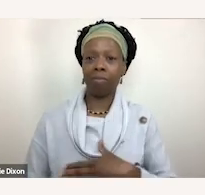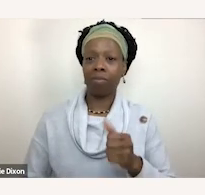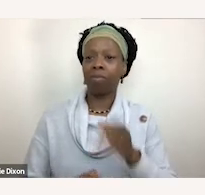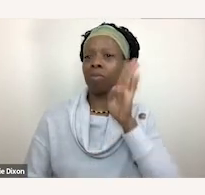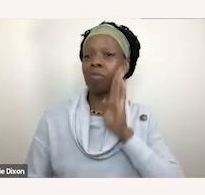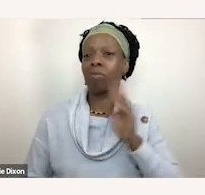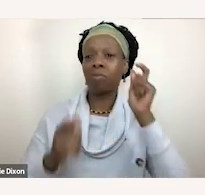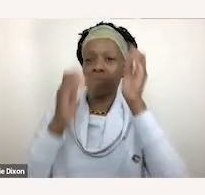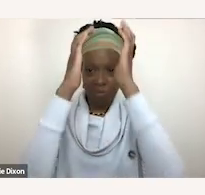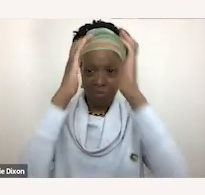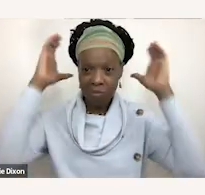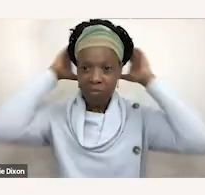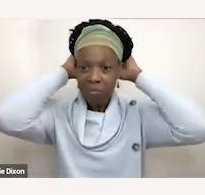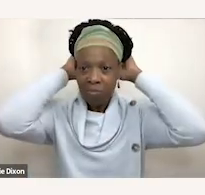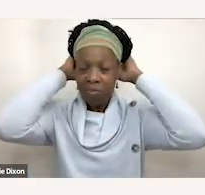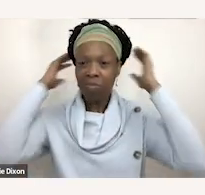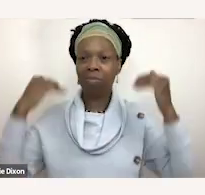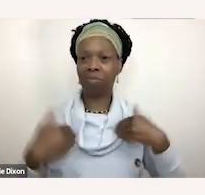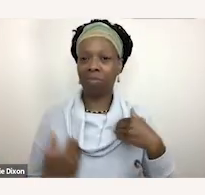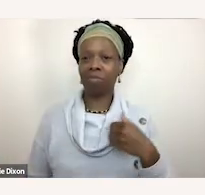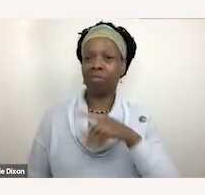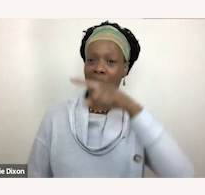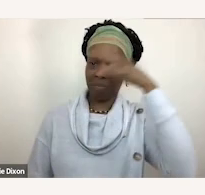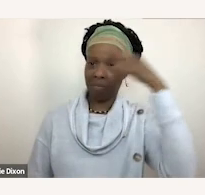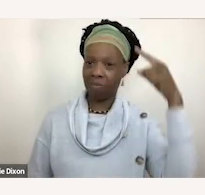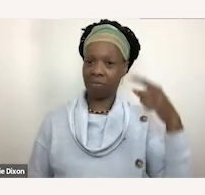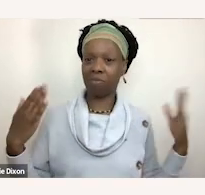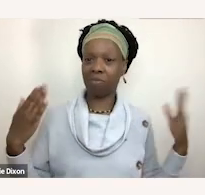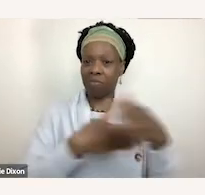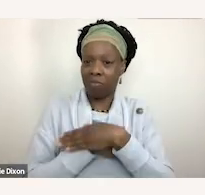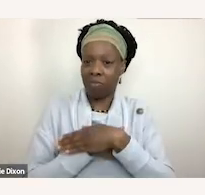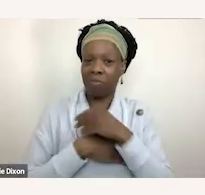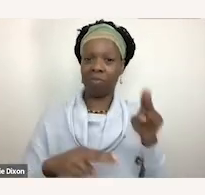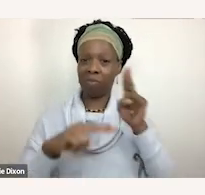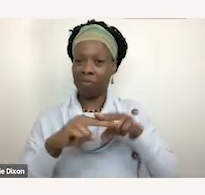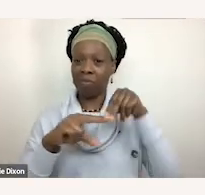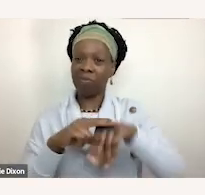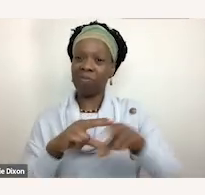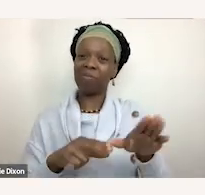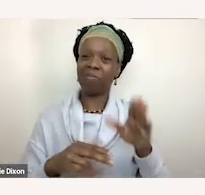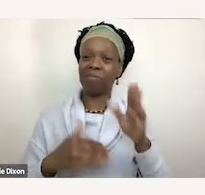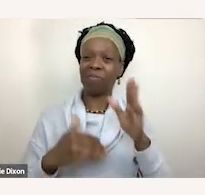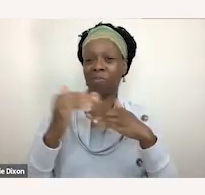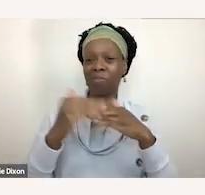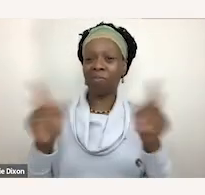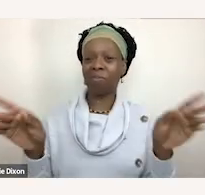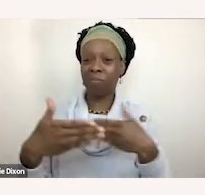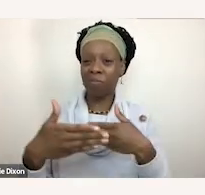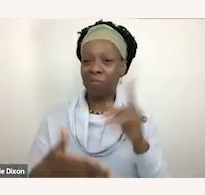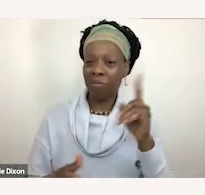tied back, wearing a black shawl and actually sitting in my lounge room here in New York City.